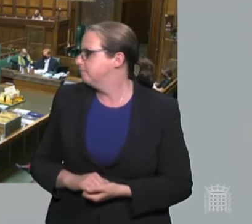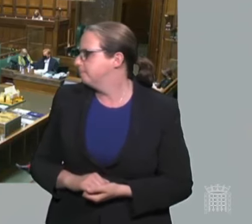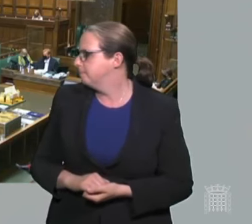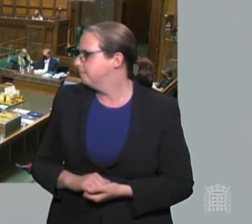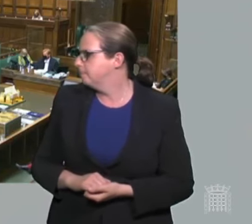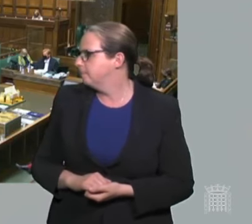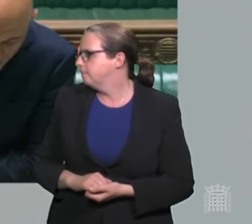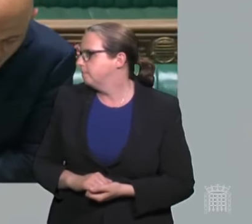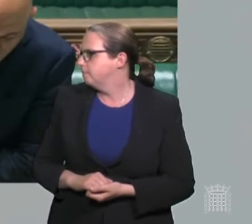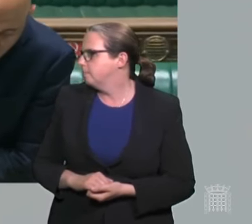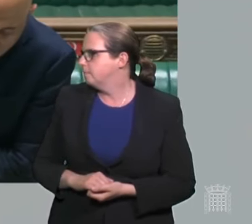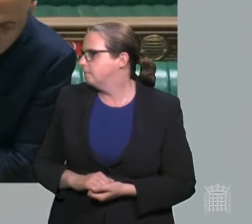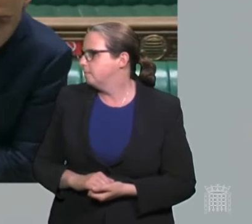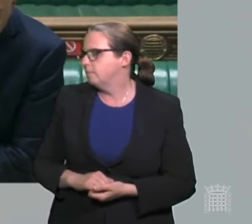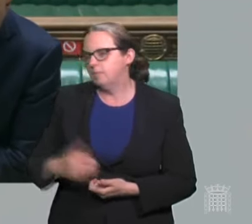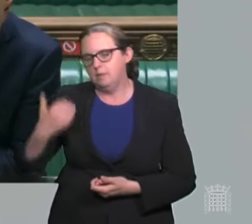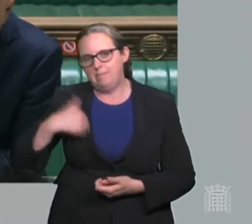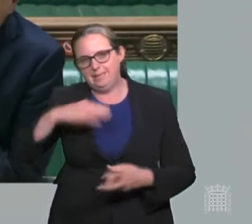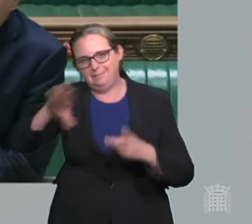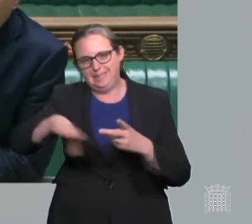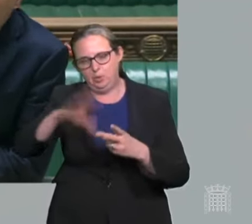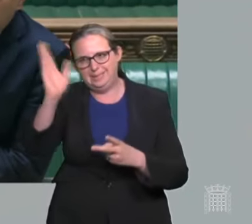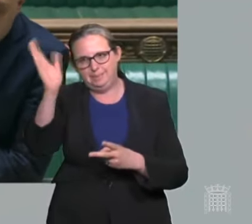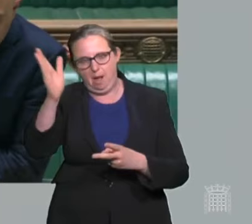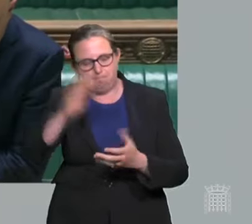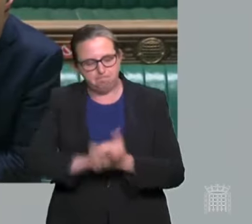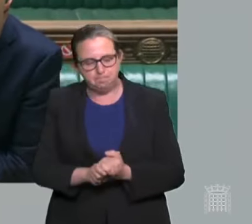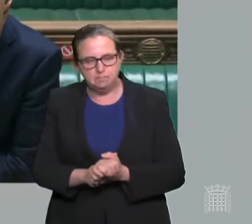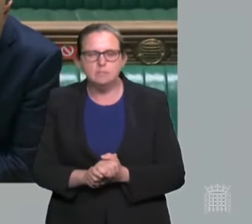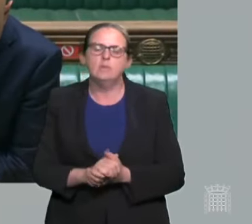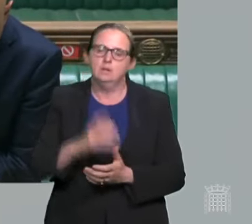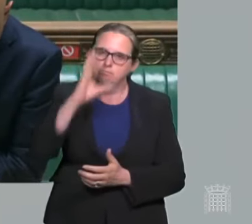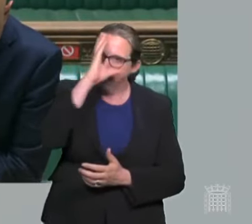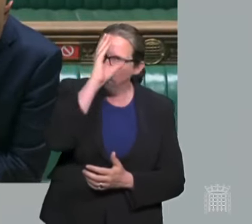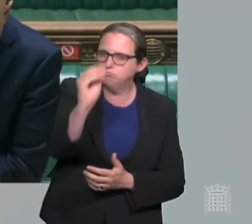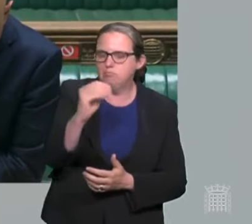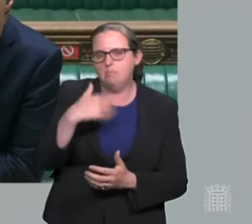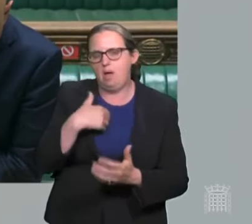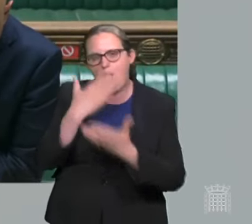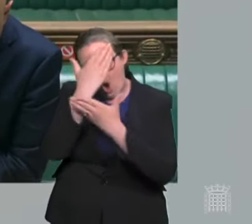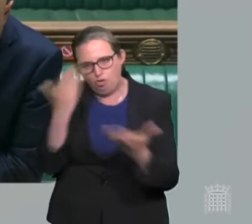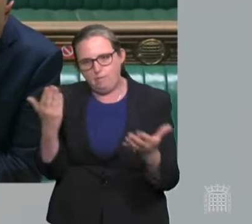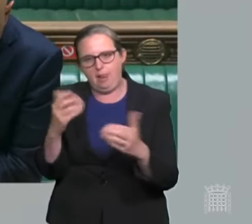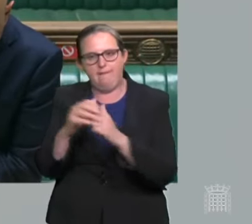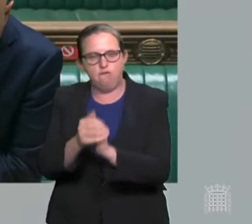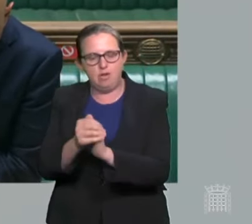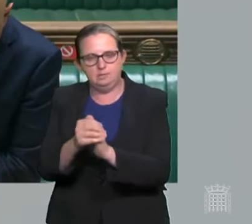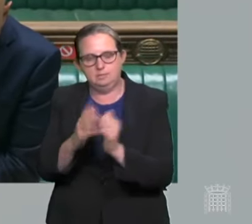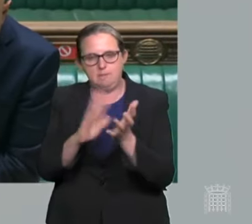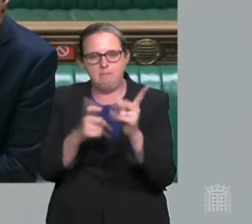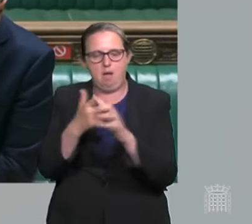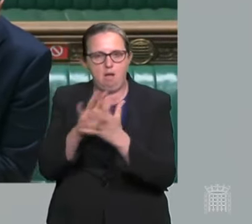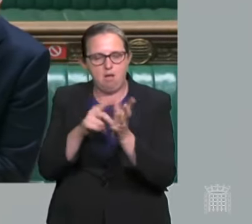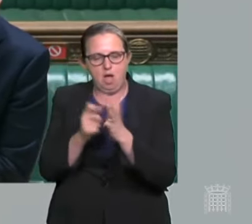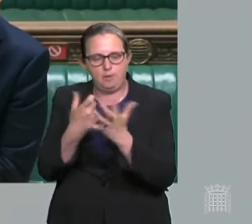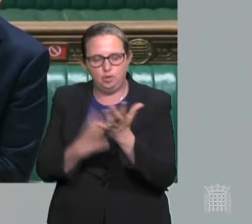Madam Deputy Speaker, can tell my Honourable Friend, I believe what he is referring to is that we will